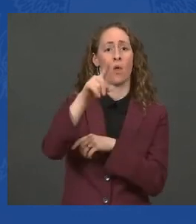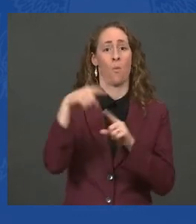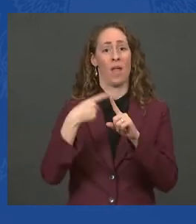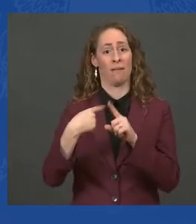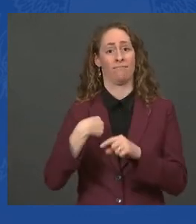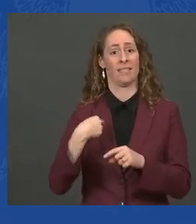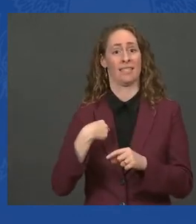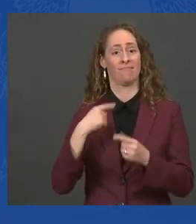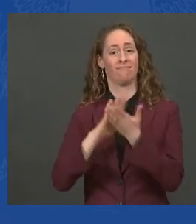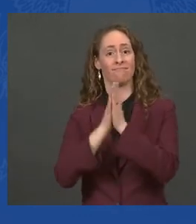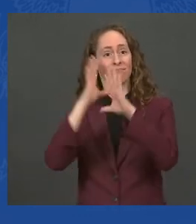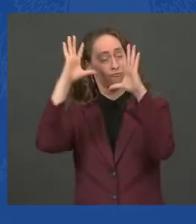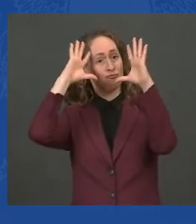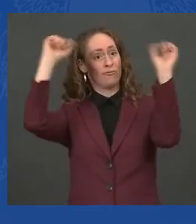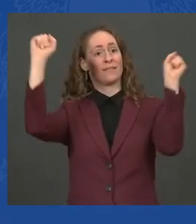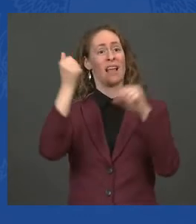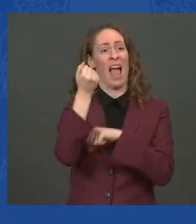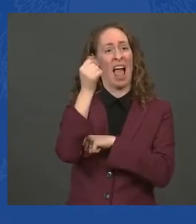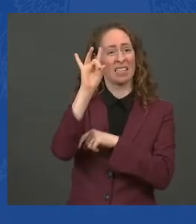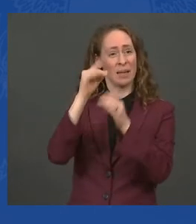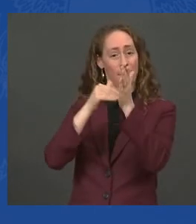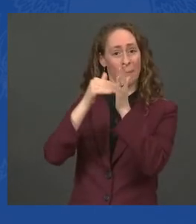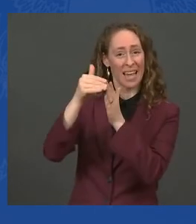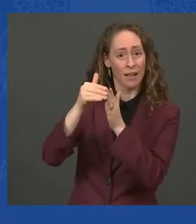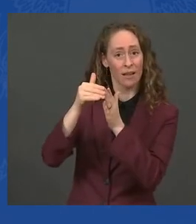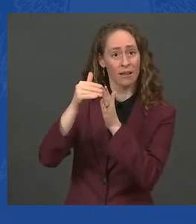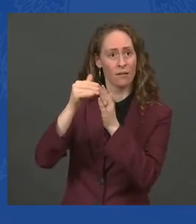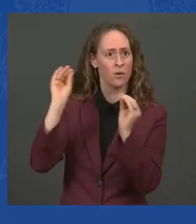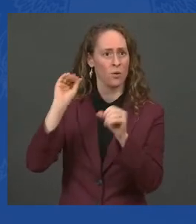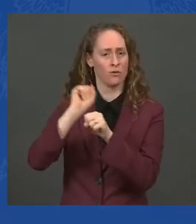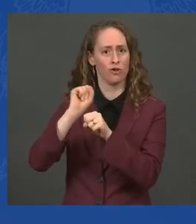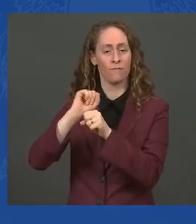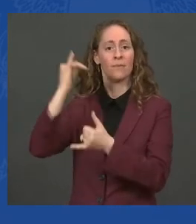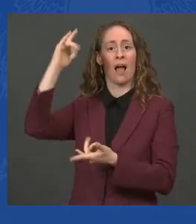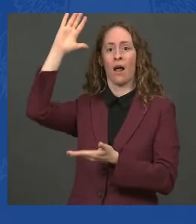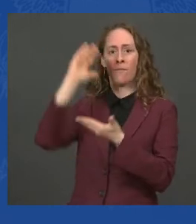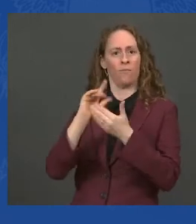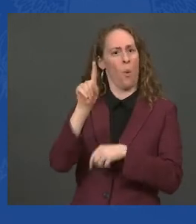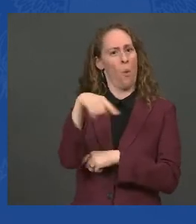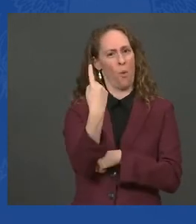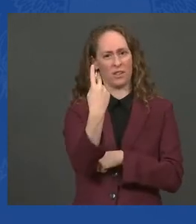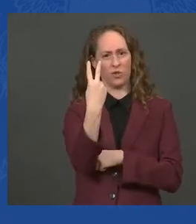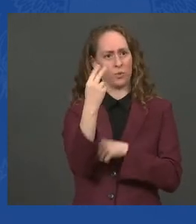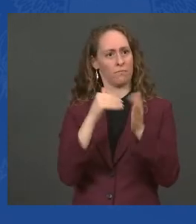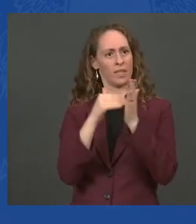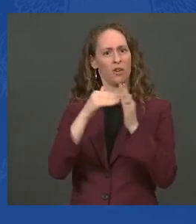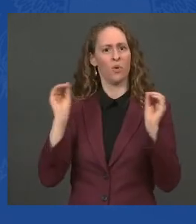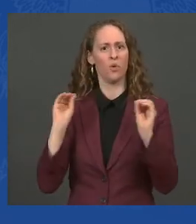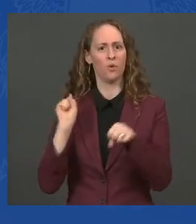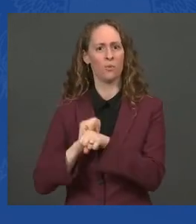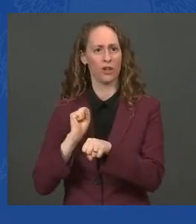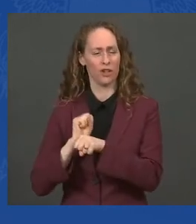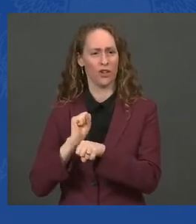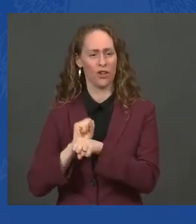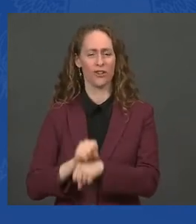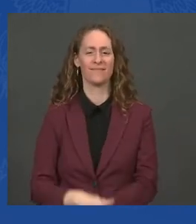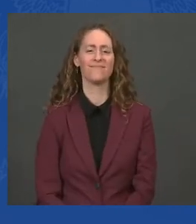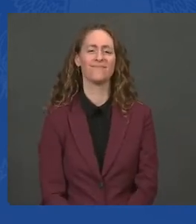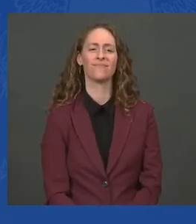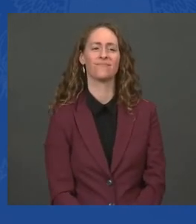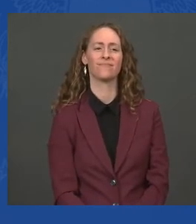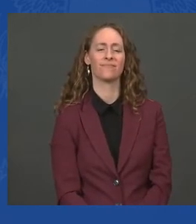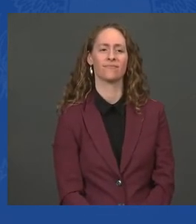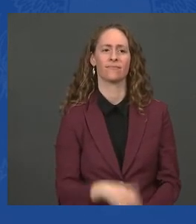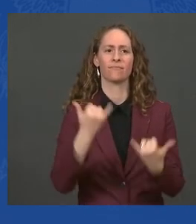November, 235,000 jobs were created in the private sector. And when they went back and recalibrated,